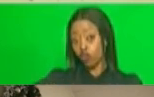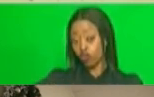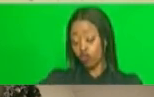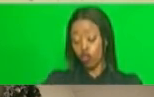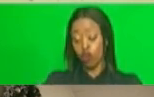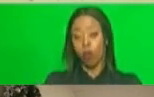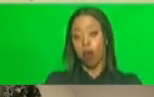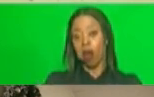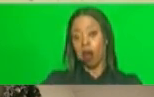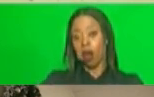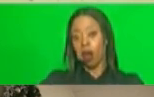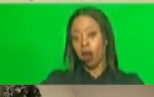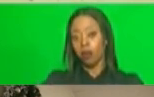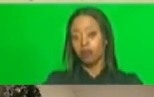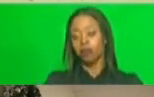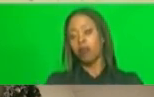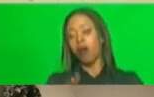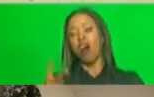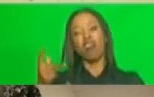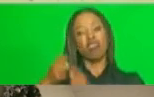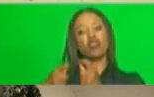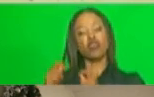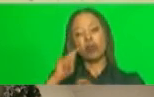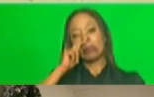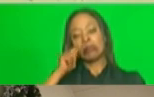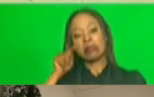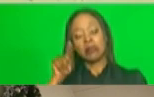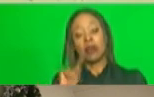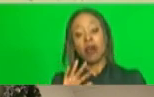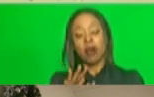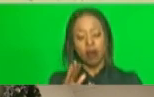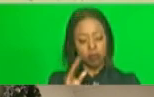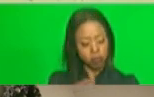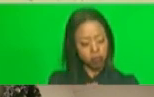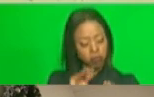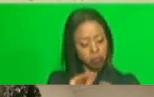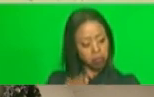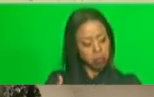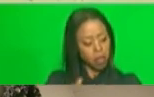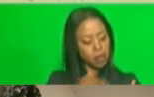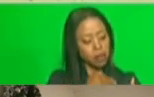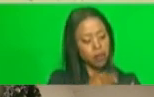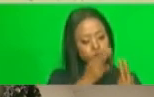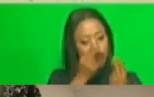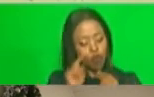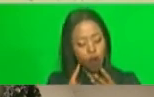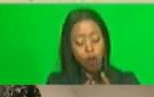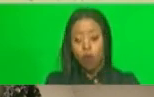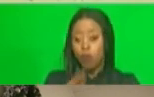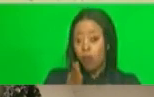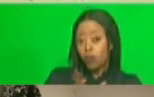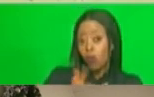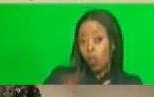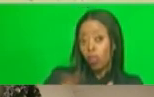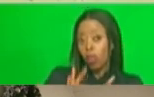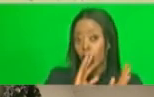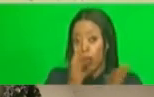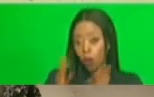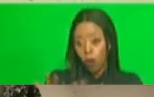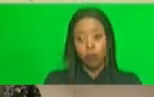informal traders and other retailers on health, safety and hygiene regulations